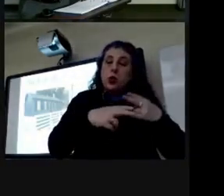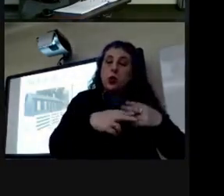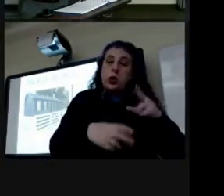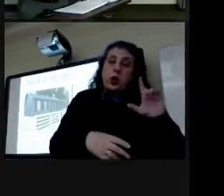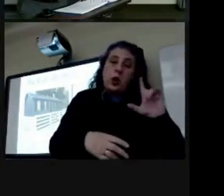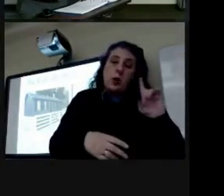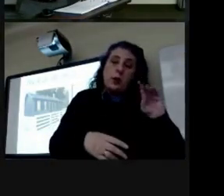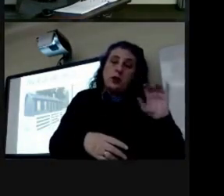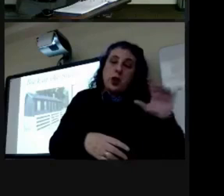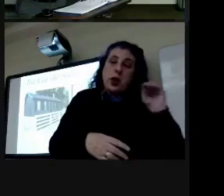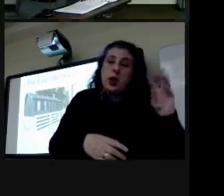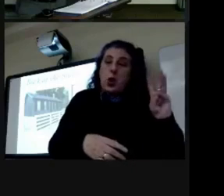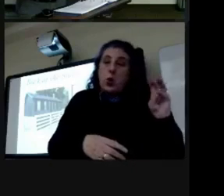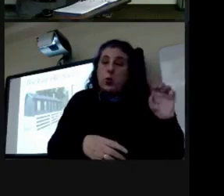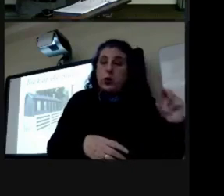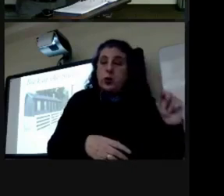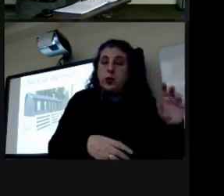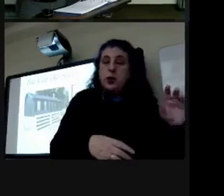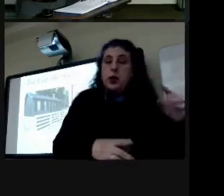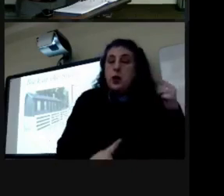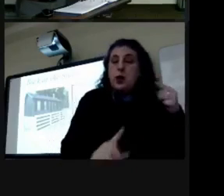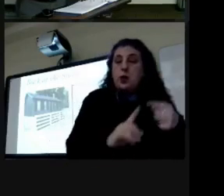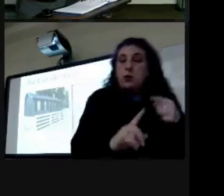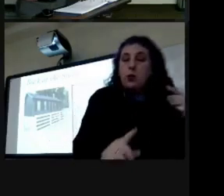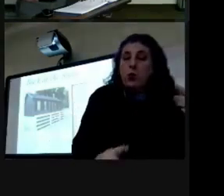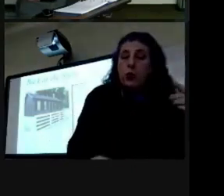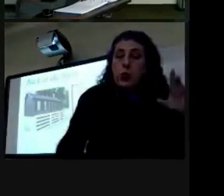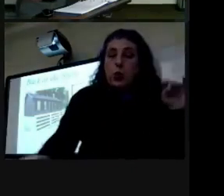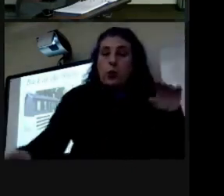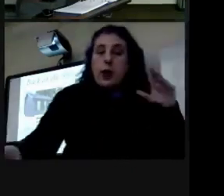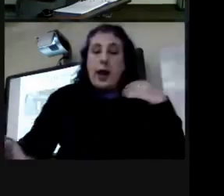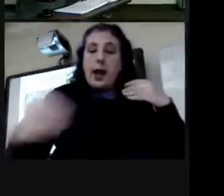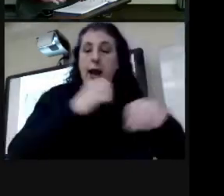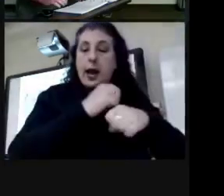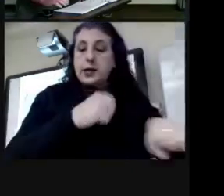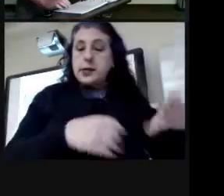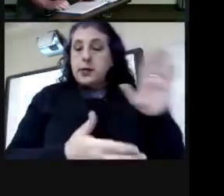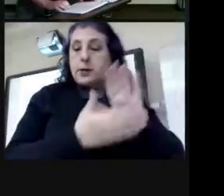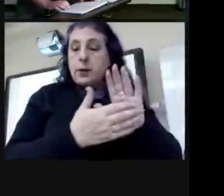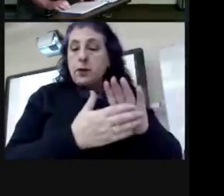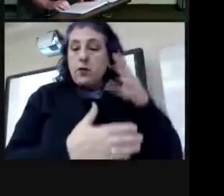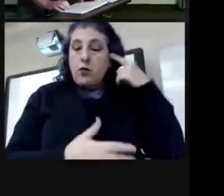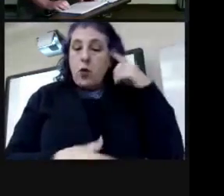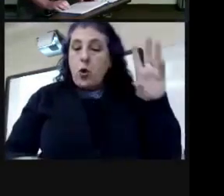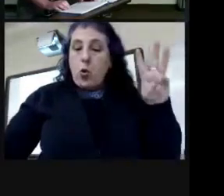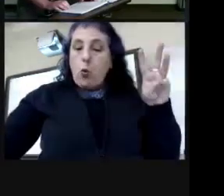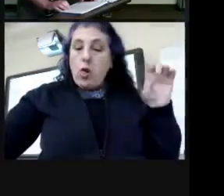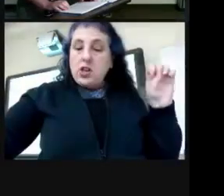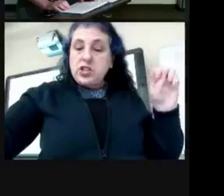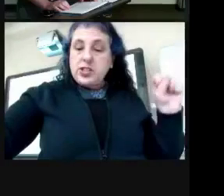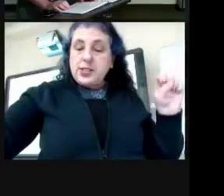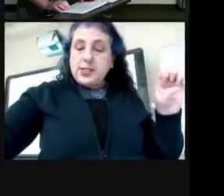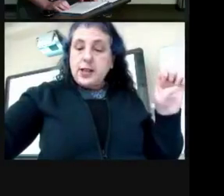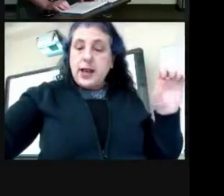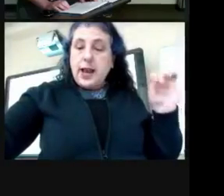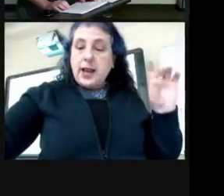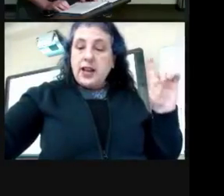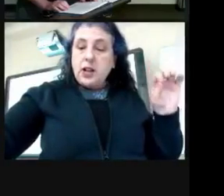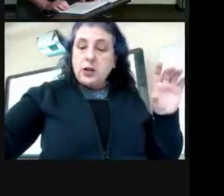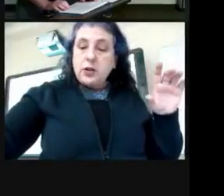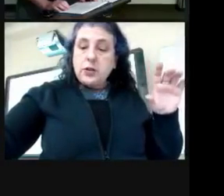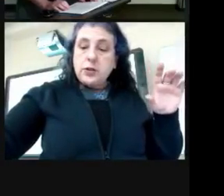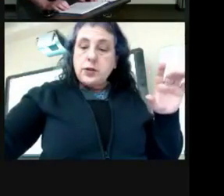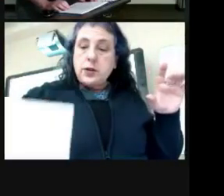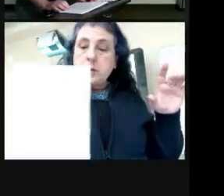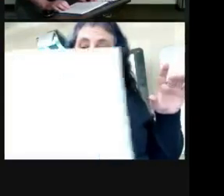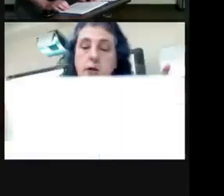owen so corno had placed ads in the paper for wallace and diller's cholera medicine and he said